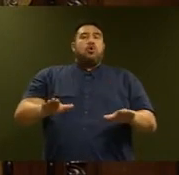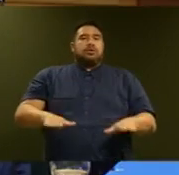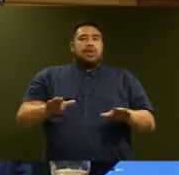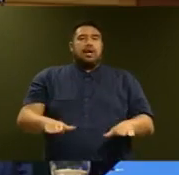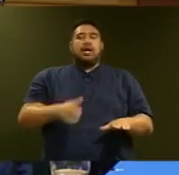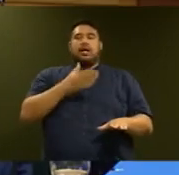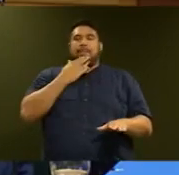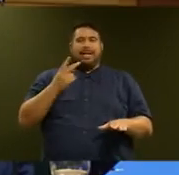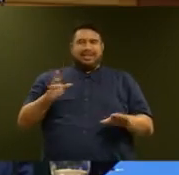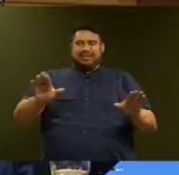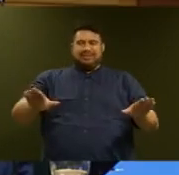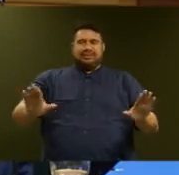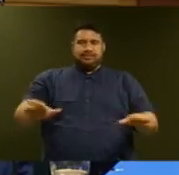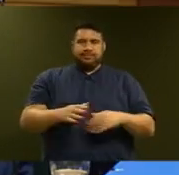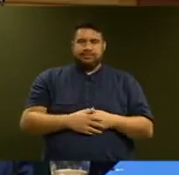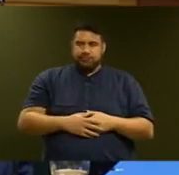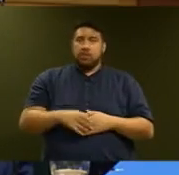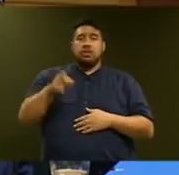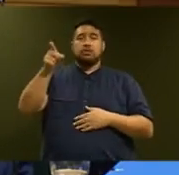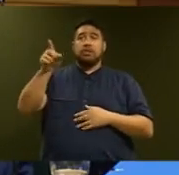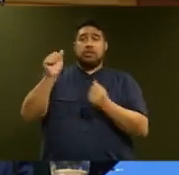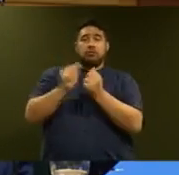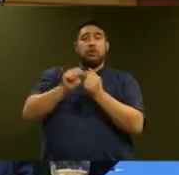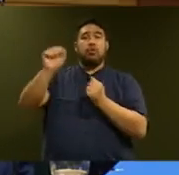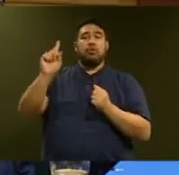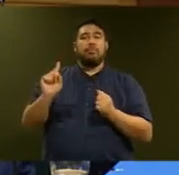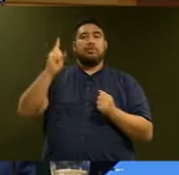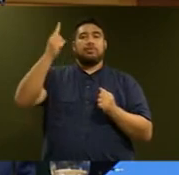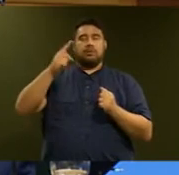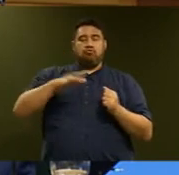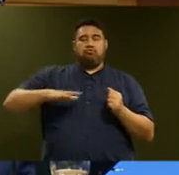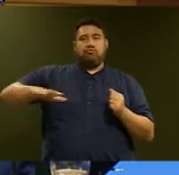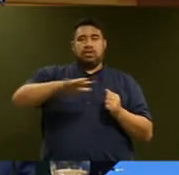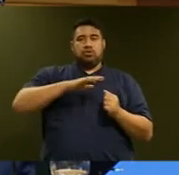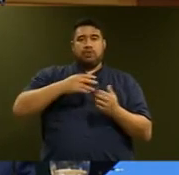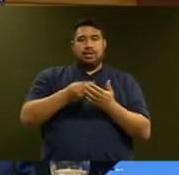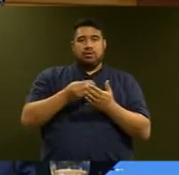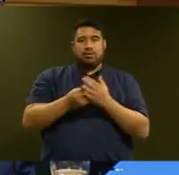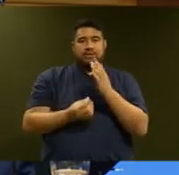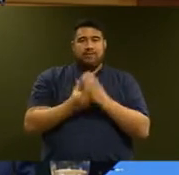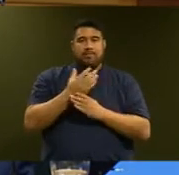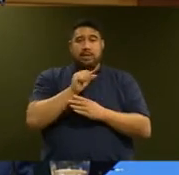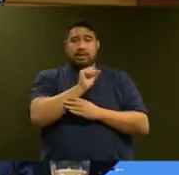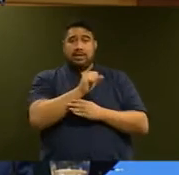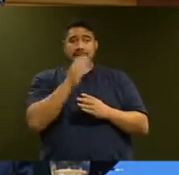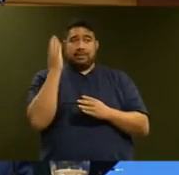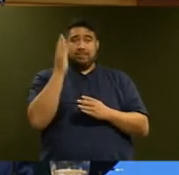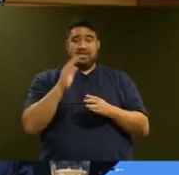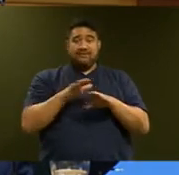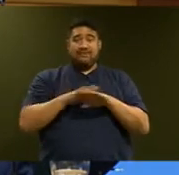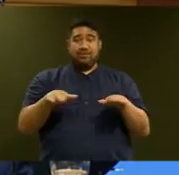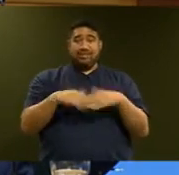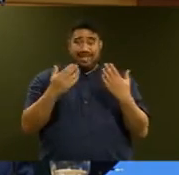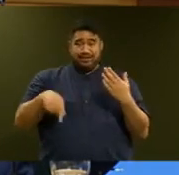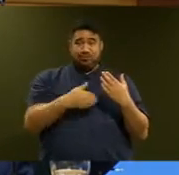Does she agree with her Minister for Regional Economic Development, who said in a speech at Field Days this morning,